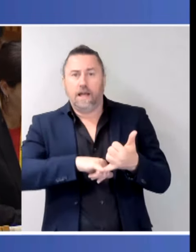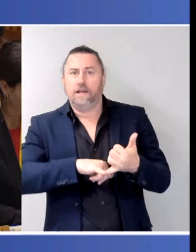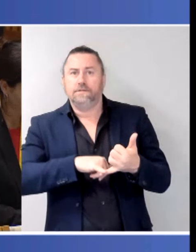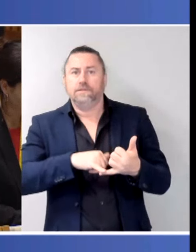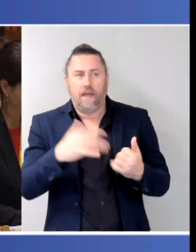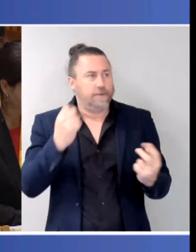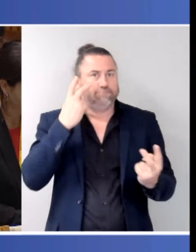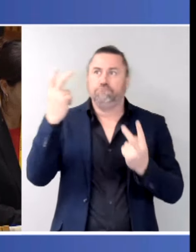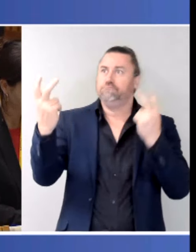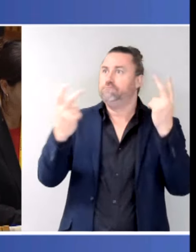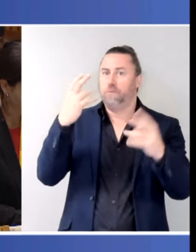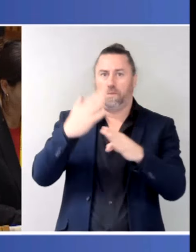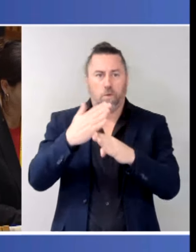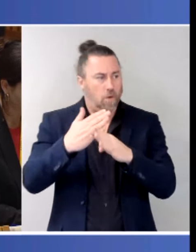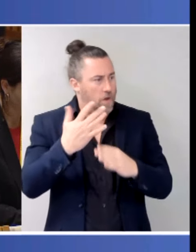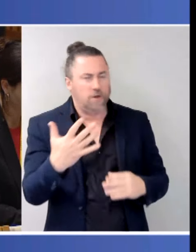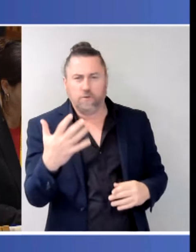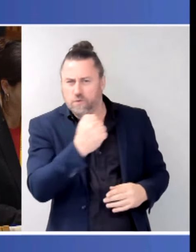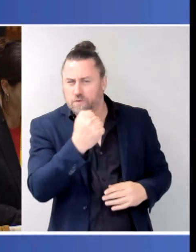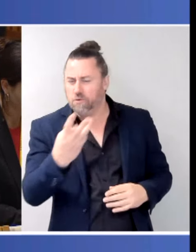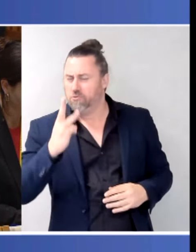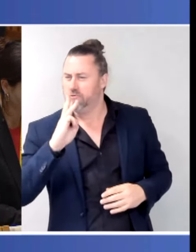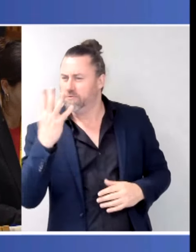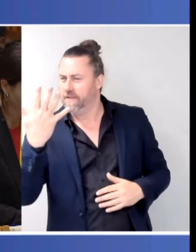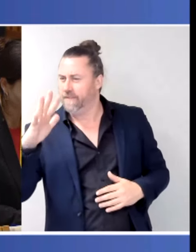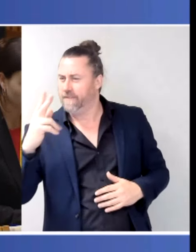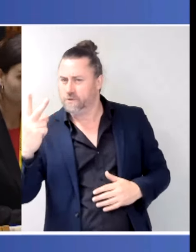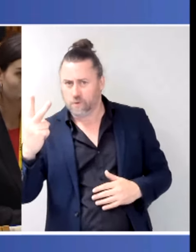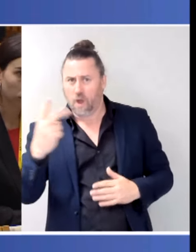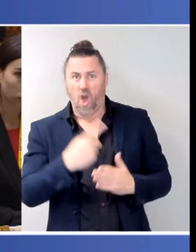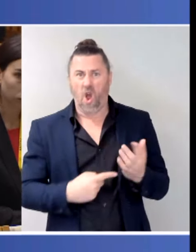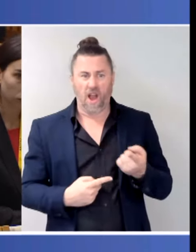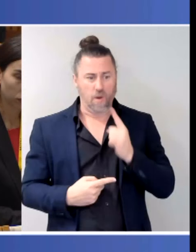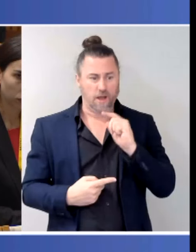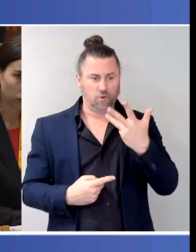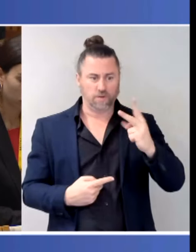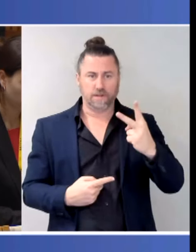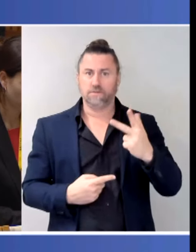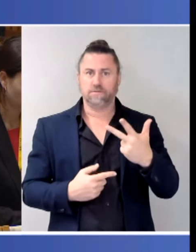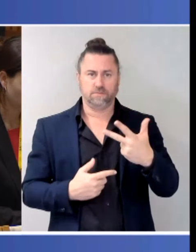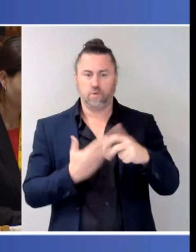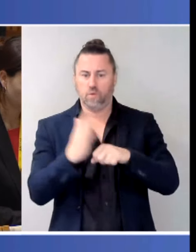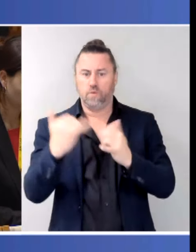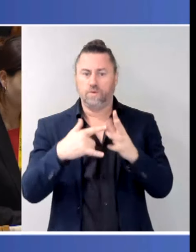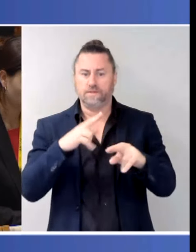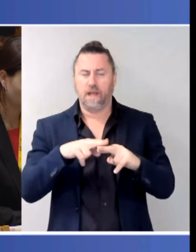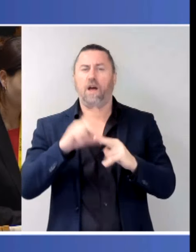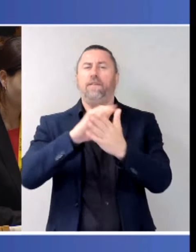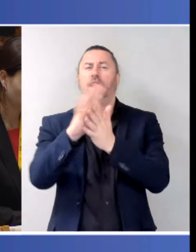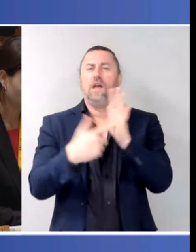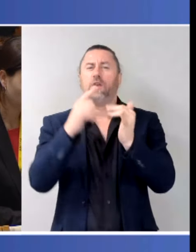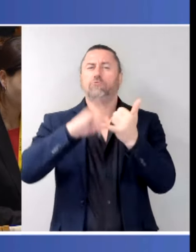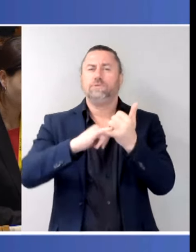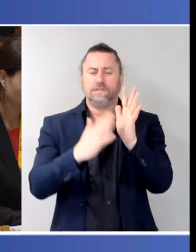198 when they should be 352 by the end of June. We heard from Chris Minns this morning saying that the States are simply struggling